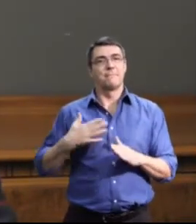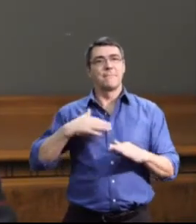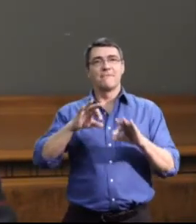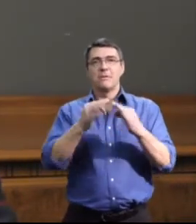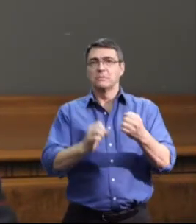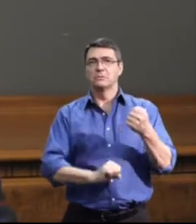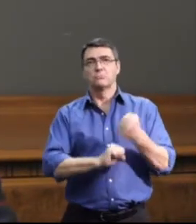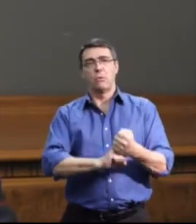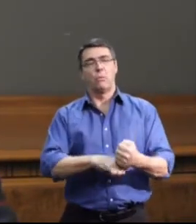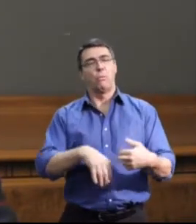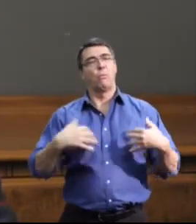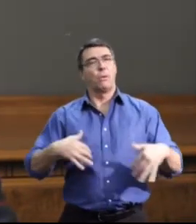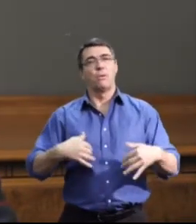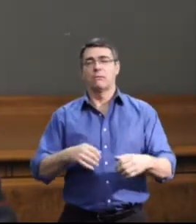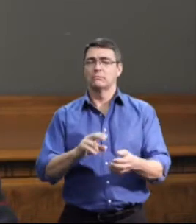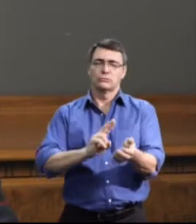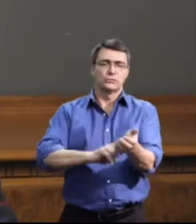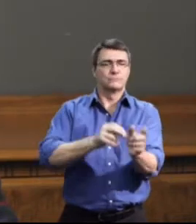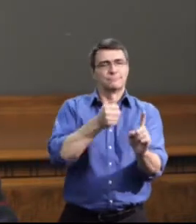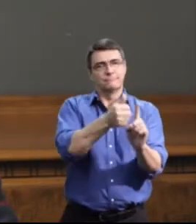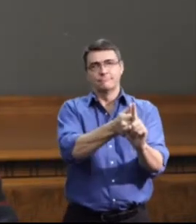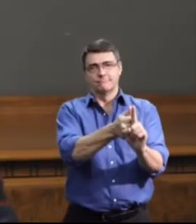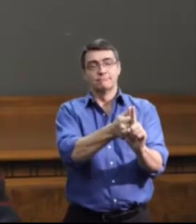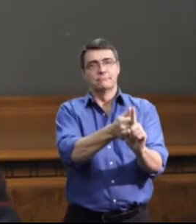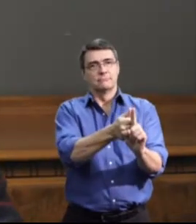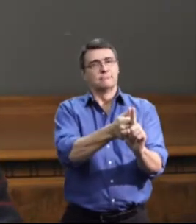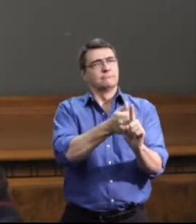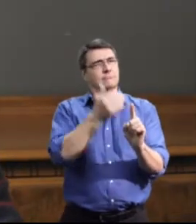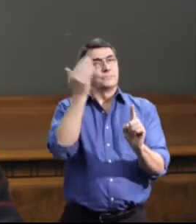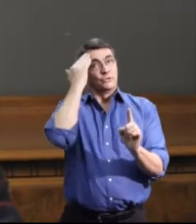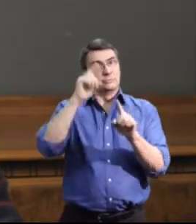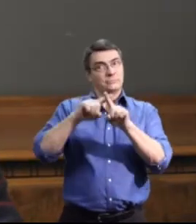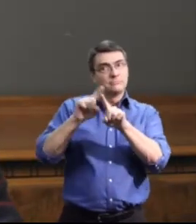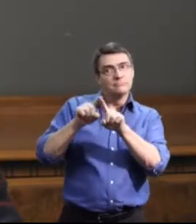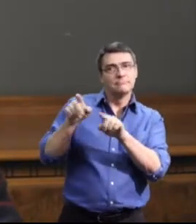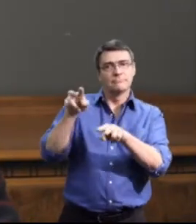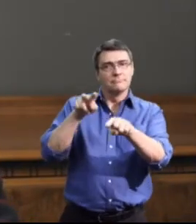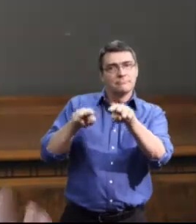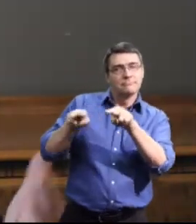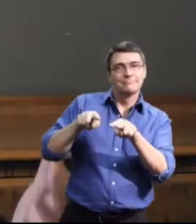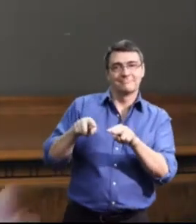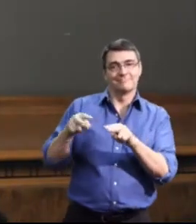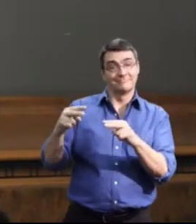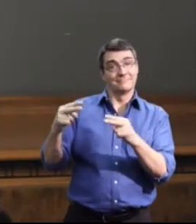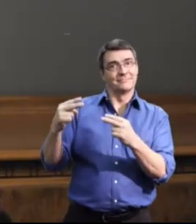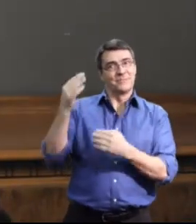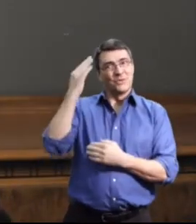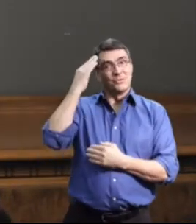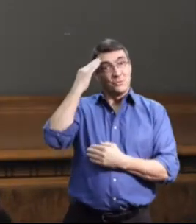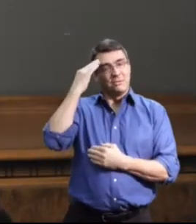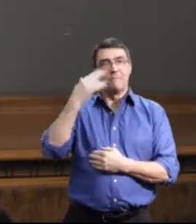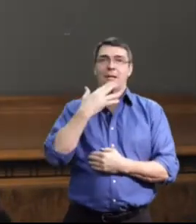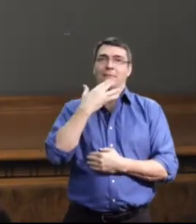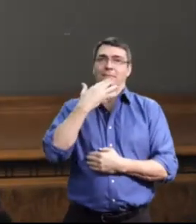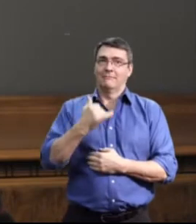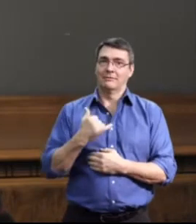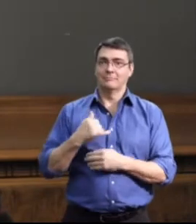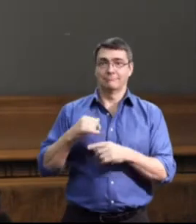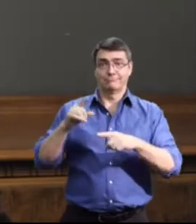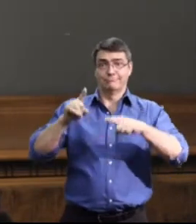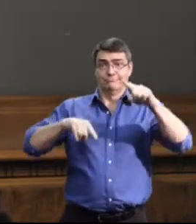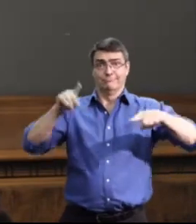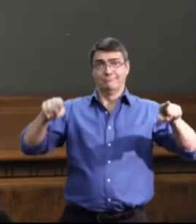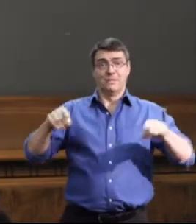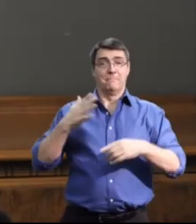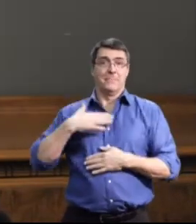family support. My wife is a nurse, so she knew some of the things to look for. I've been fortunate to deal